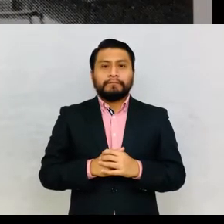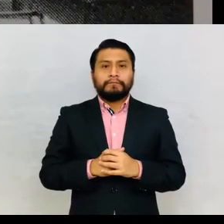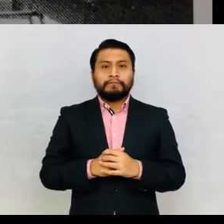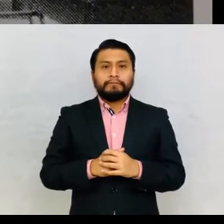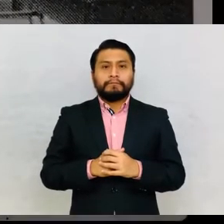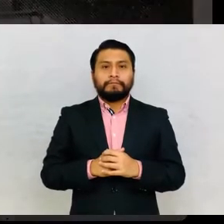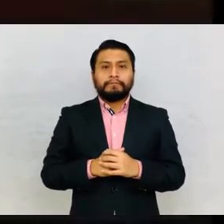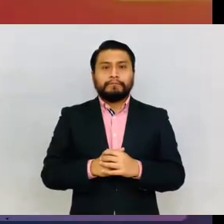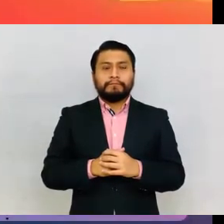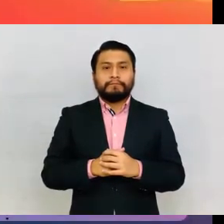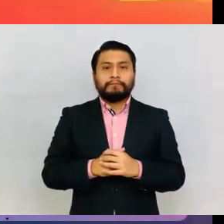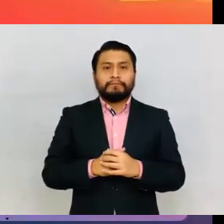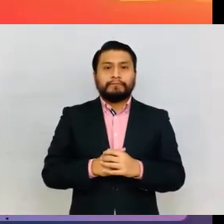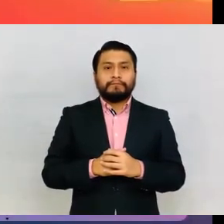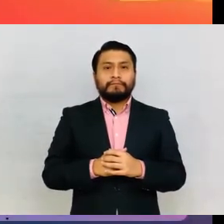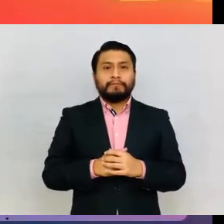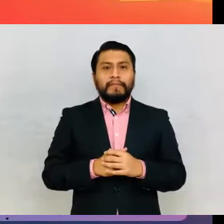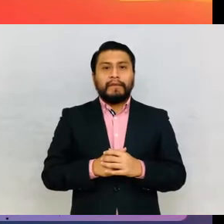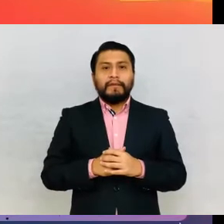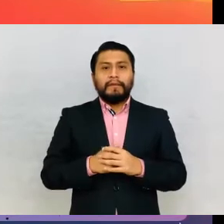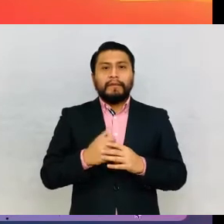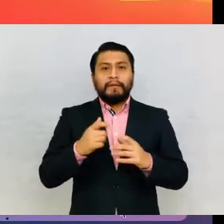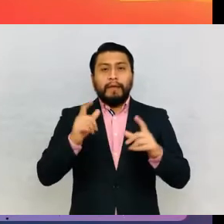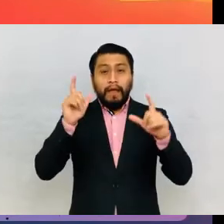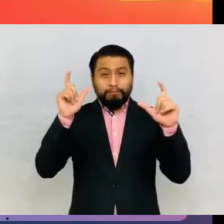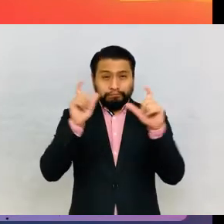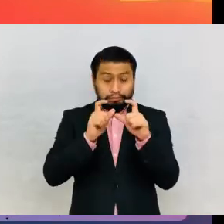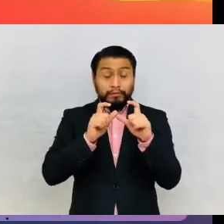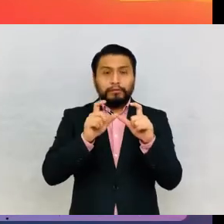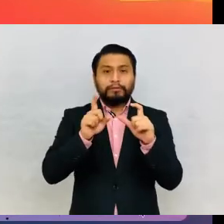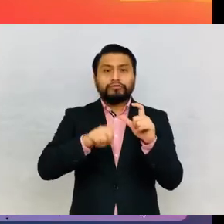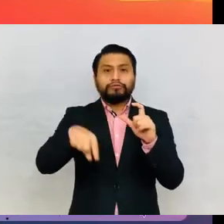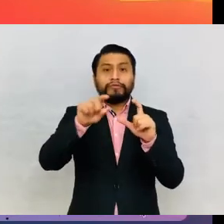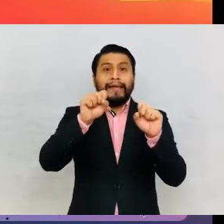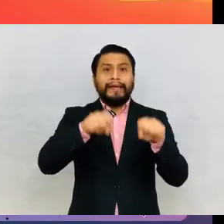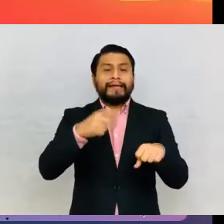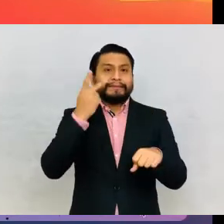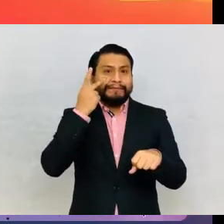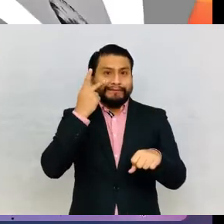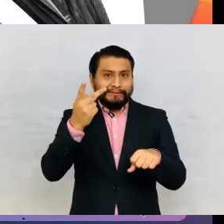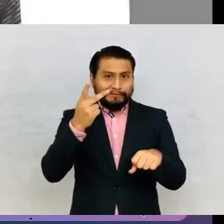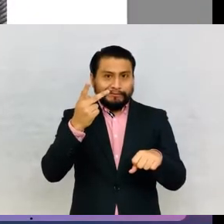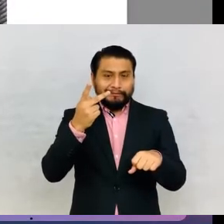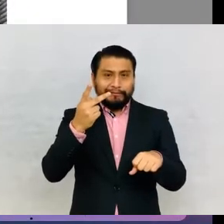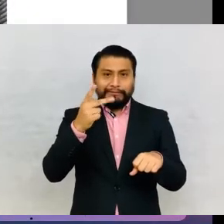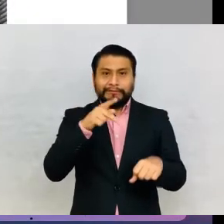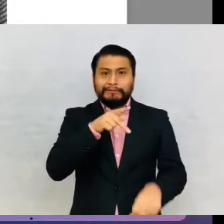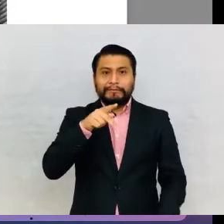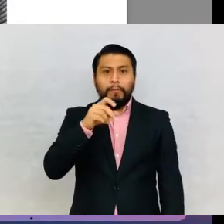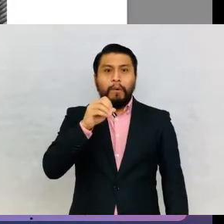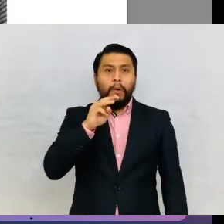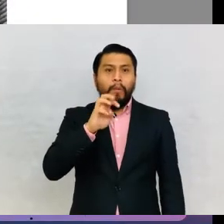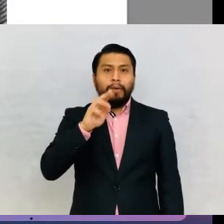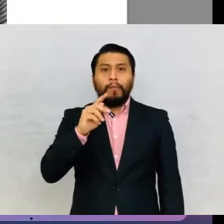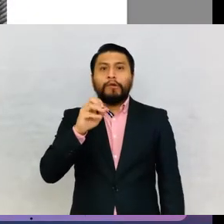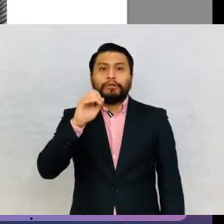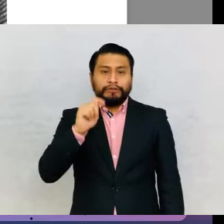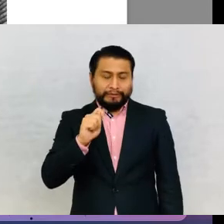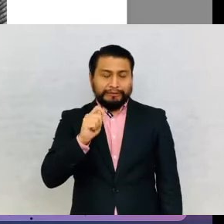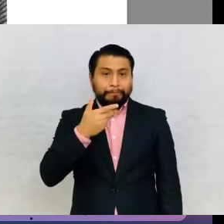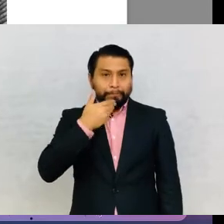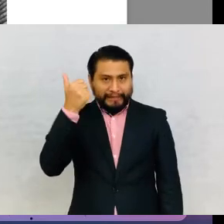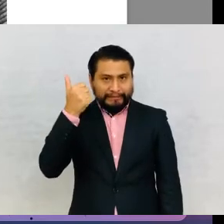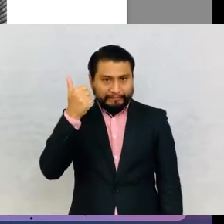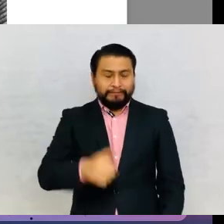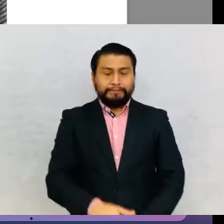I'm going to make my circle tiny so you can see the PowerPoint better.